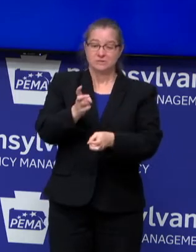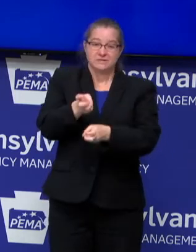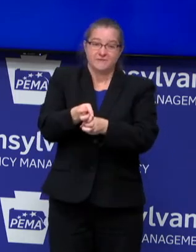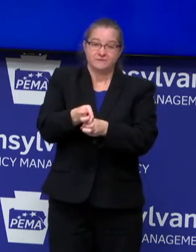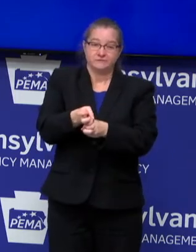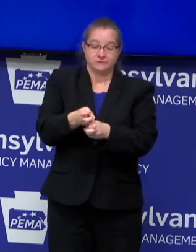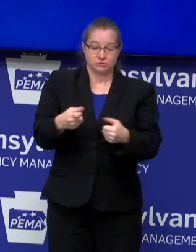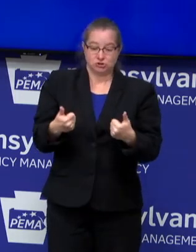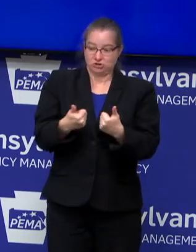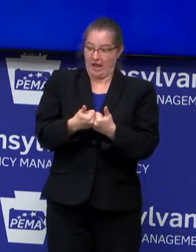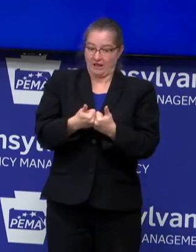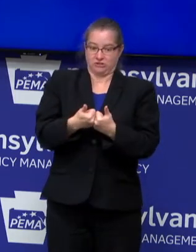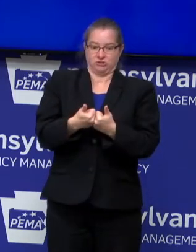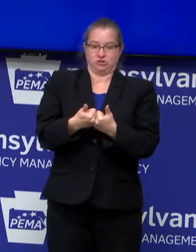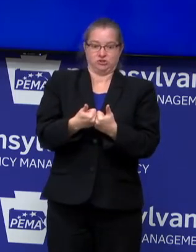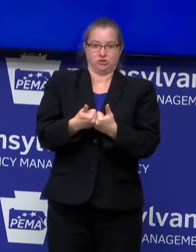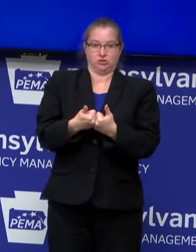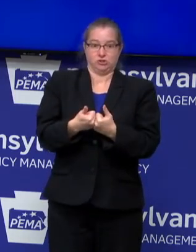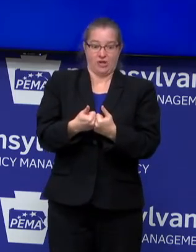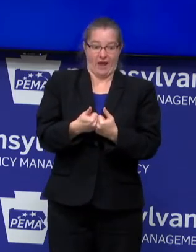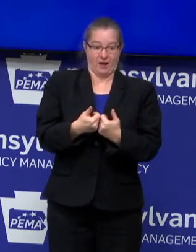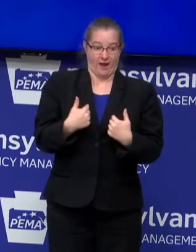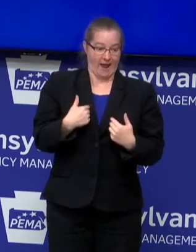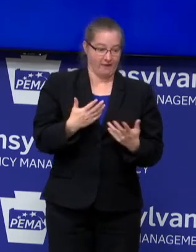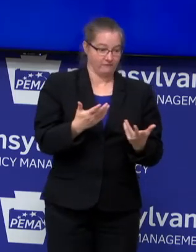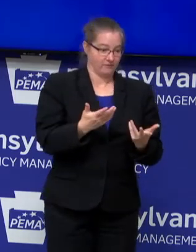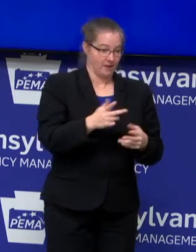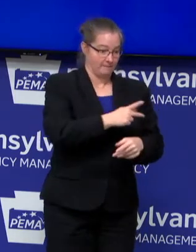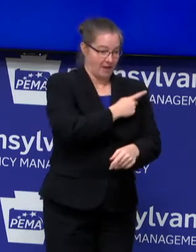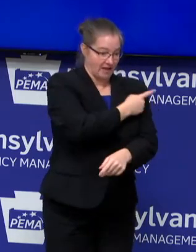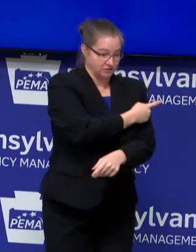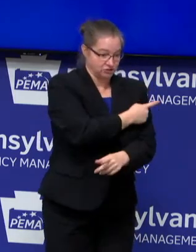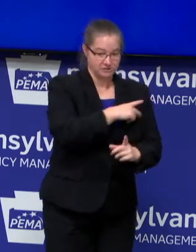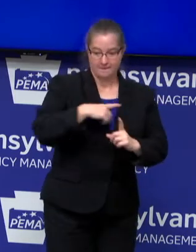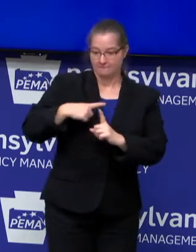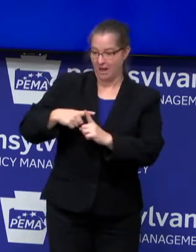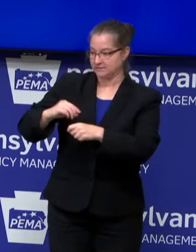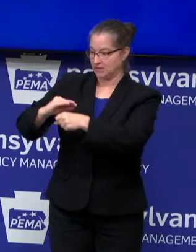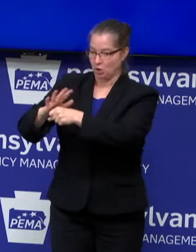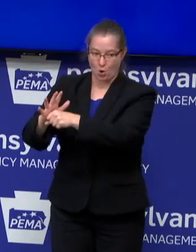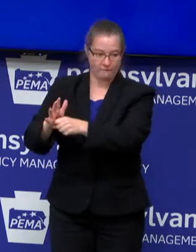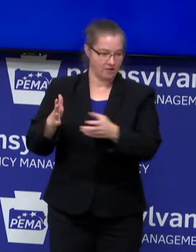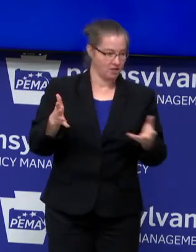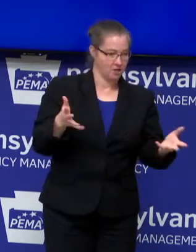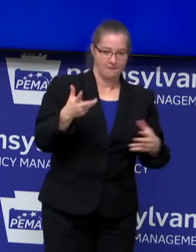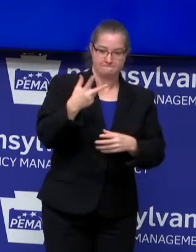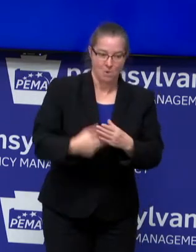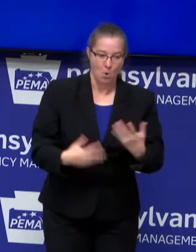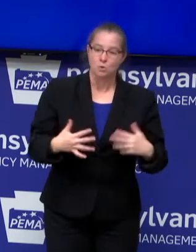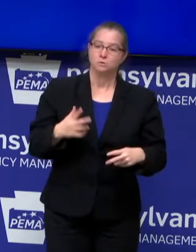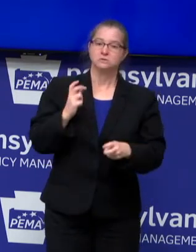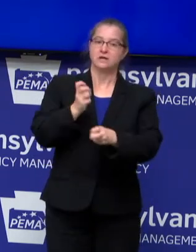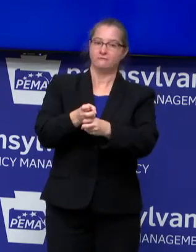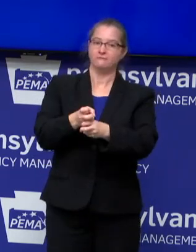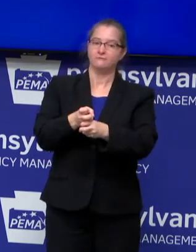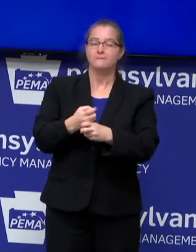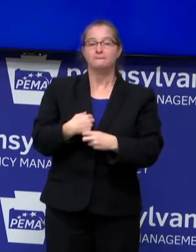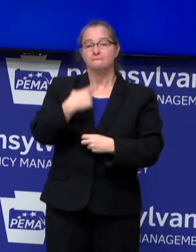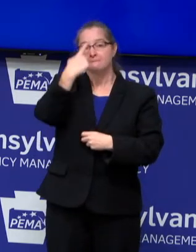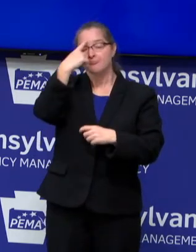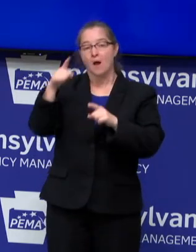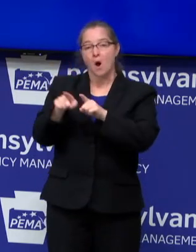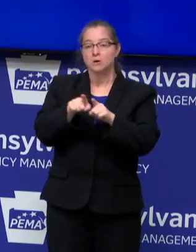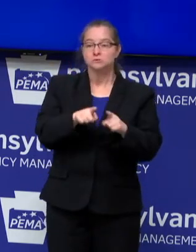challenging to still be able to accommodate the needs of all those other care needs outside of COVID. I think it's also more